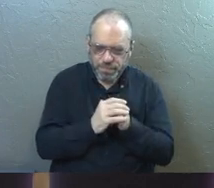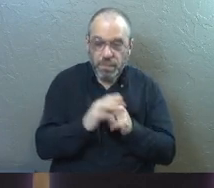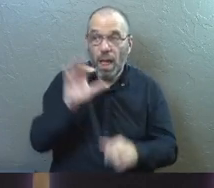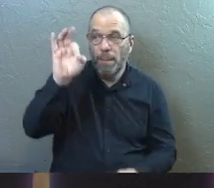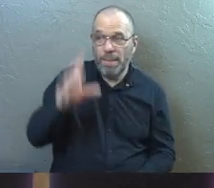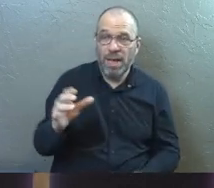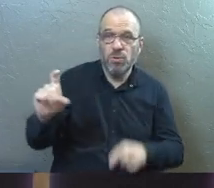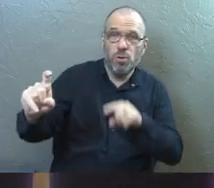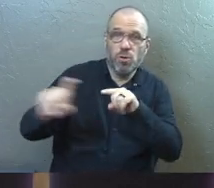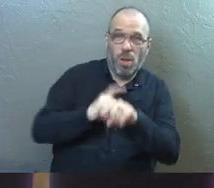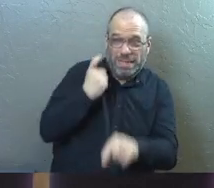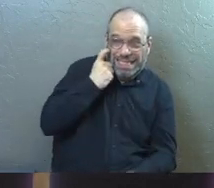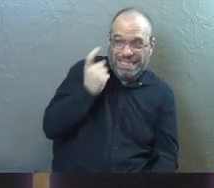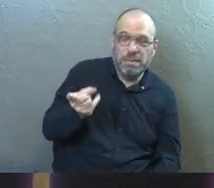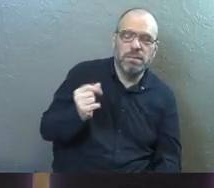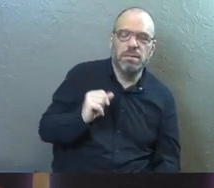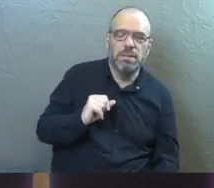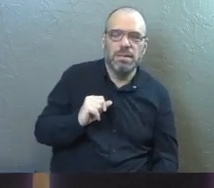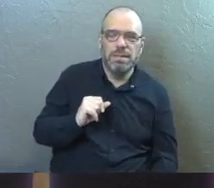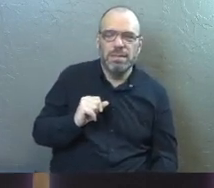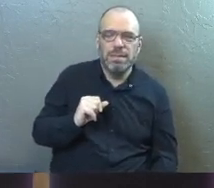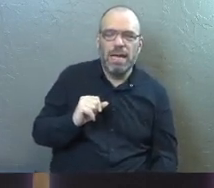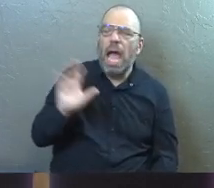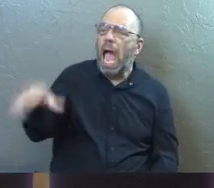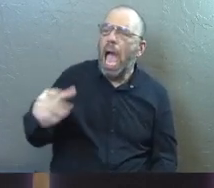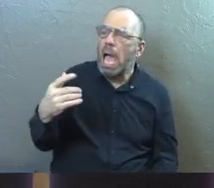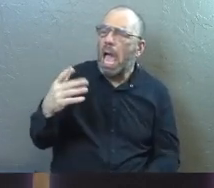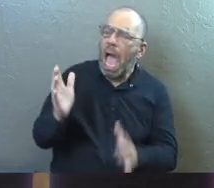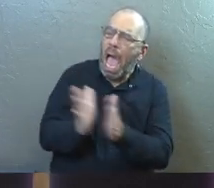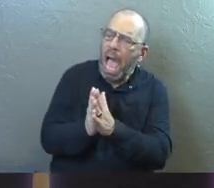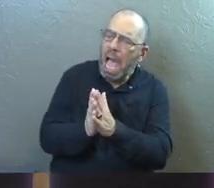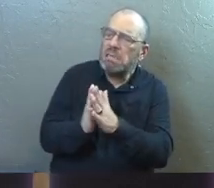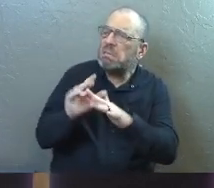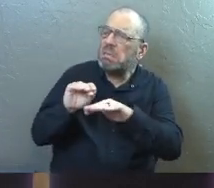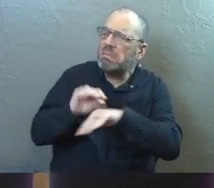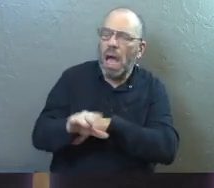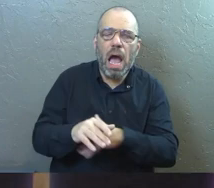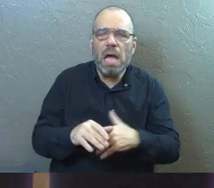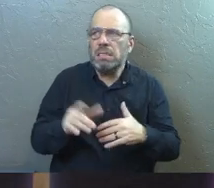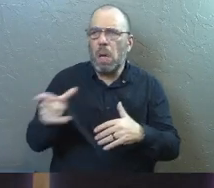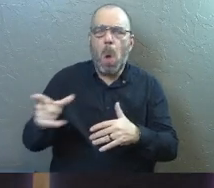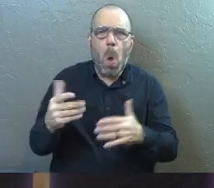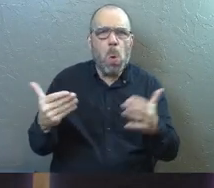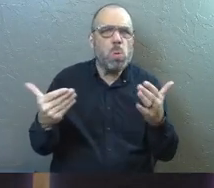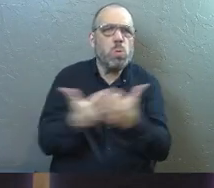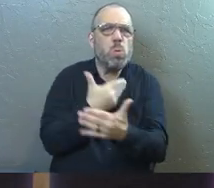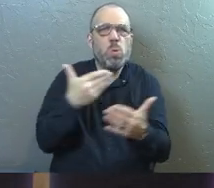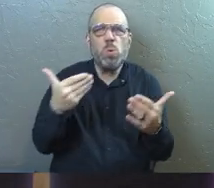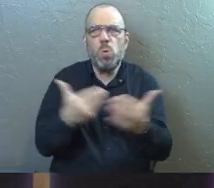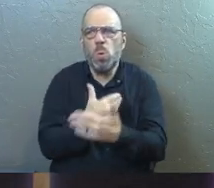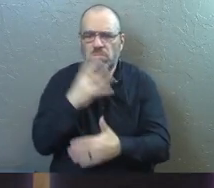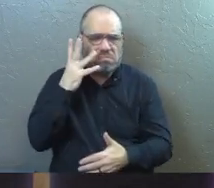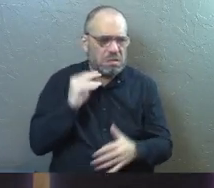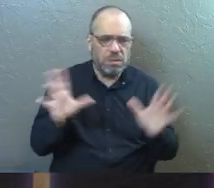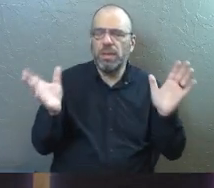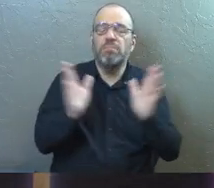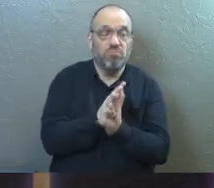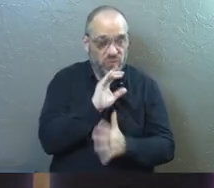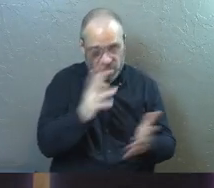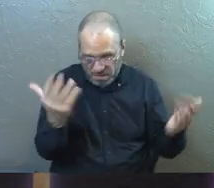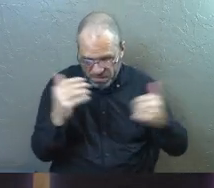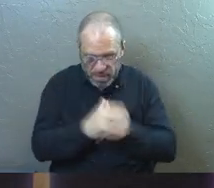I had a pastor call me up recently and they were like hey can I get your advice on something and they were super new at it and stuff and I'm like sure